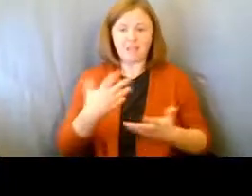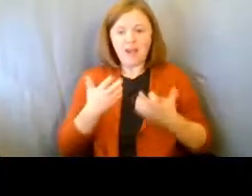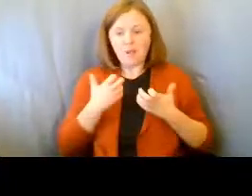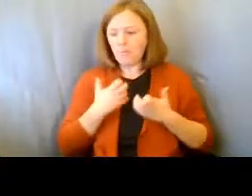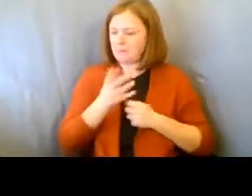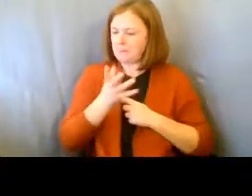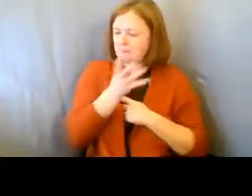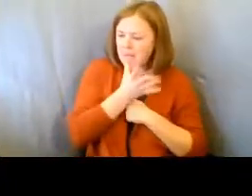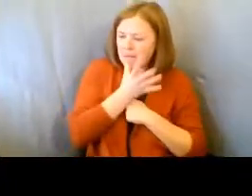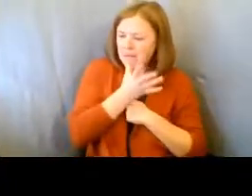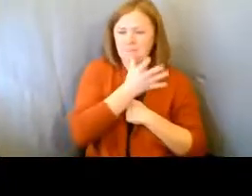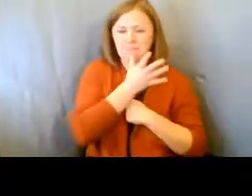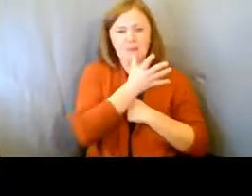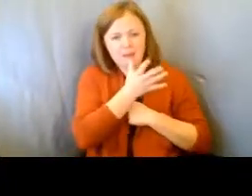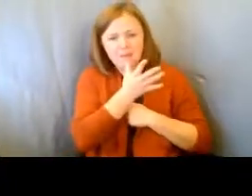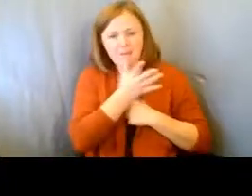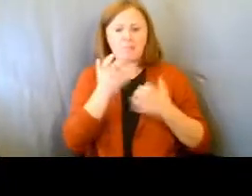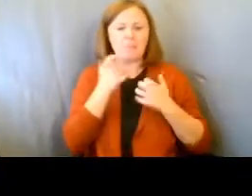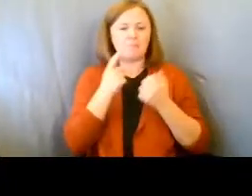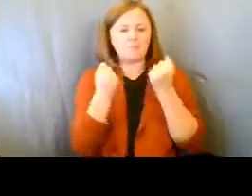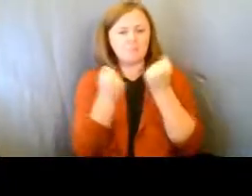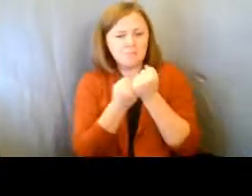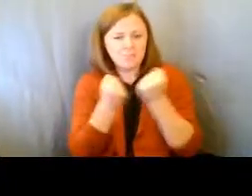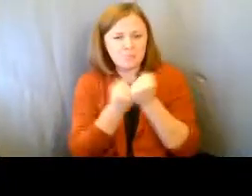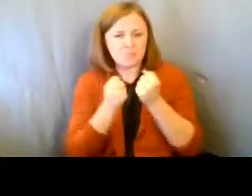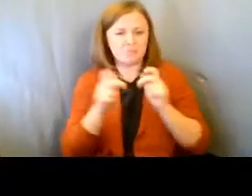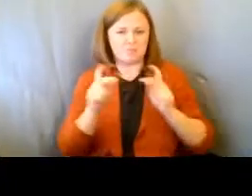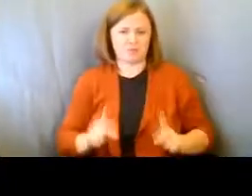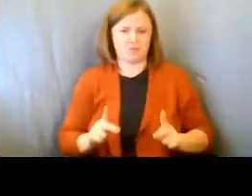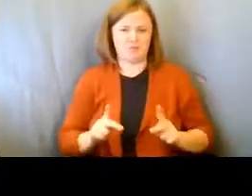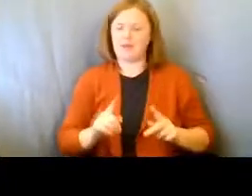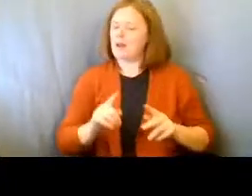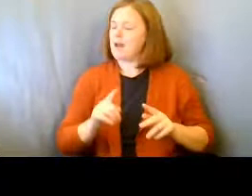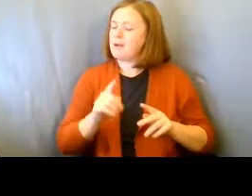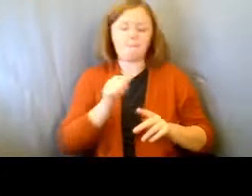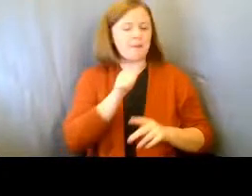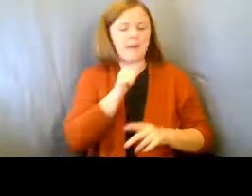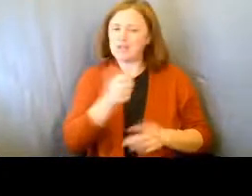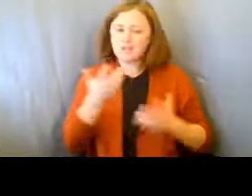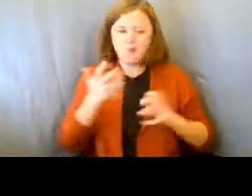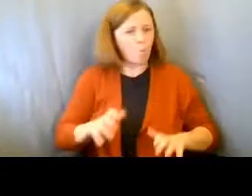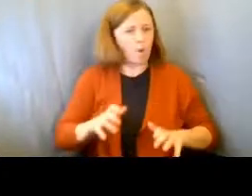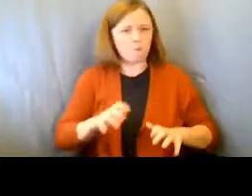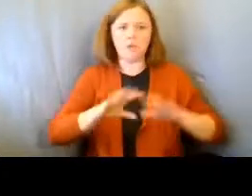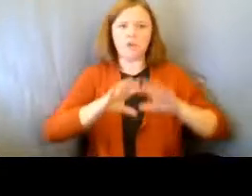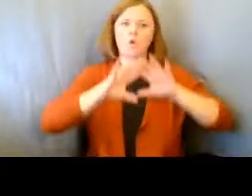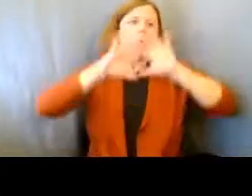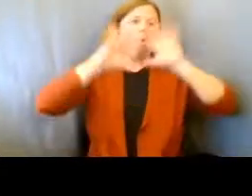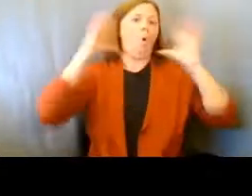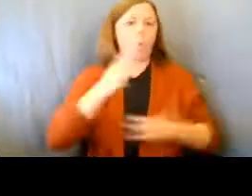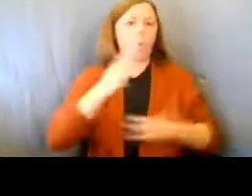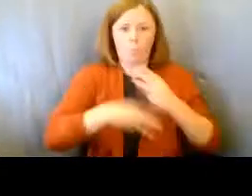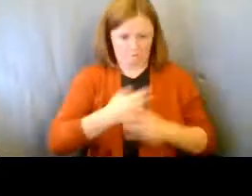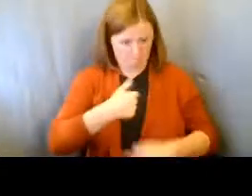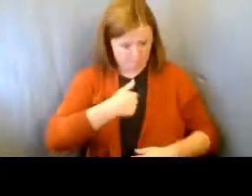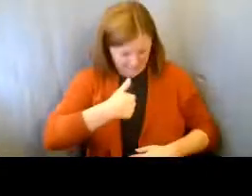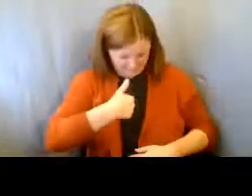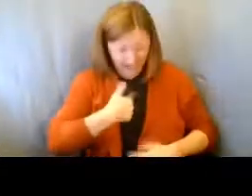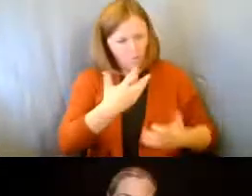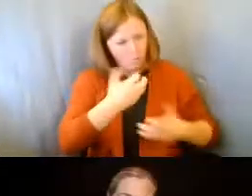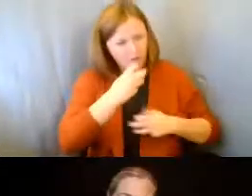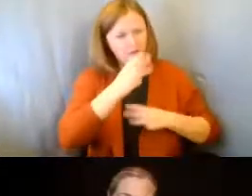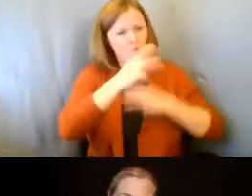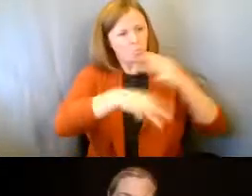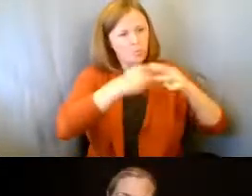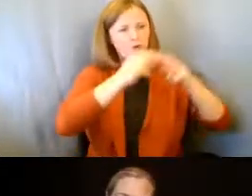their mom. I want to be their support person, but I don't want to be their whole world. I want them to have a world